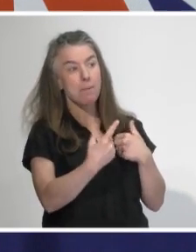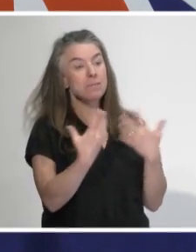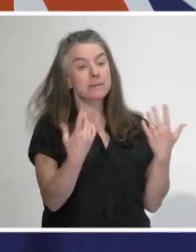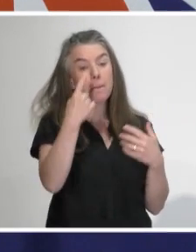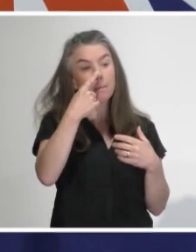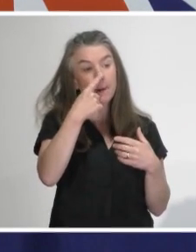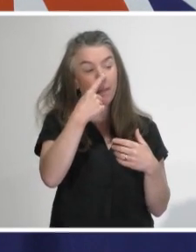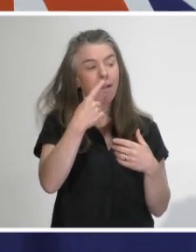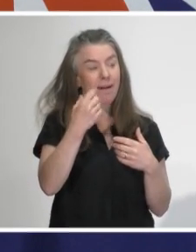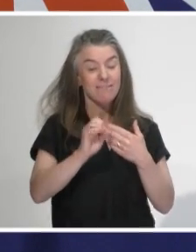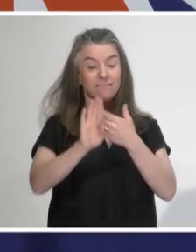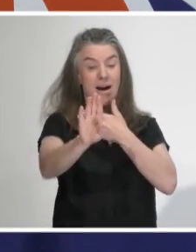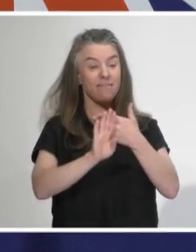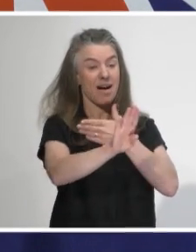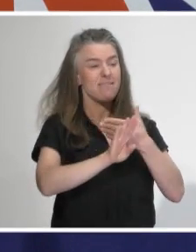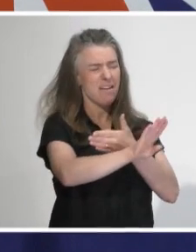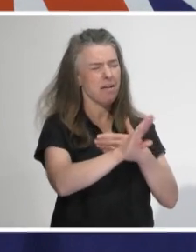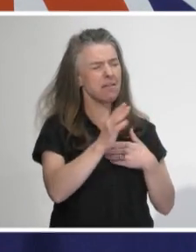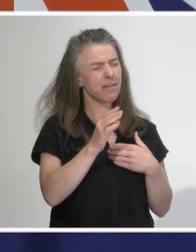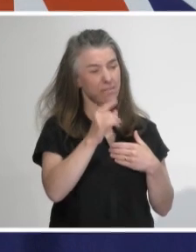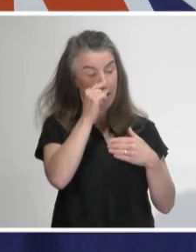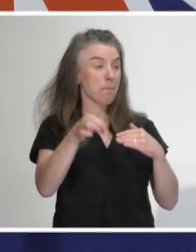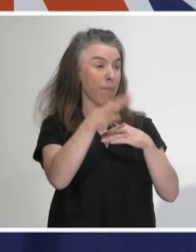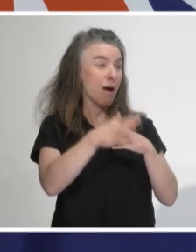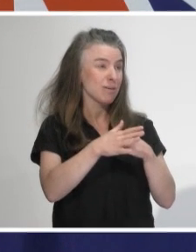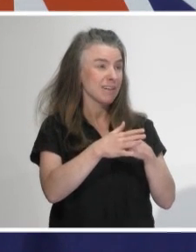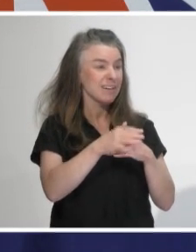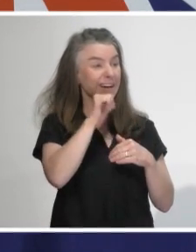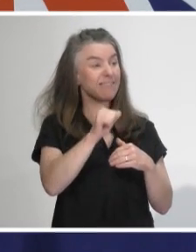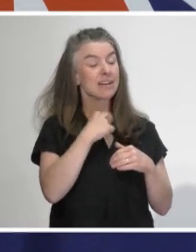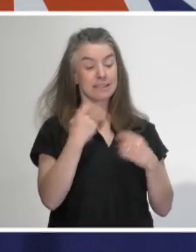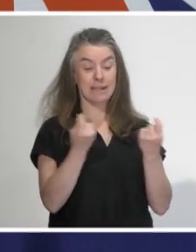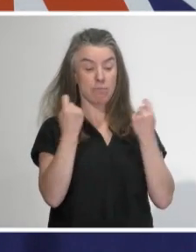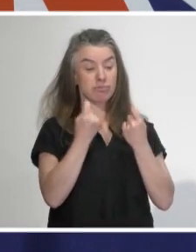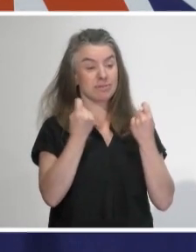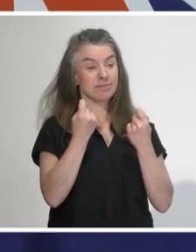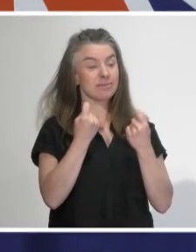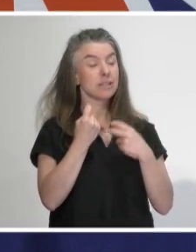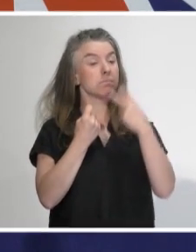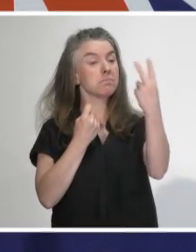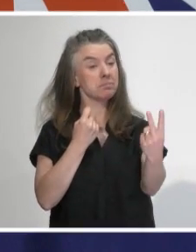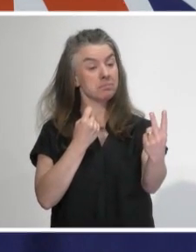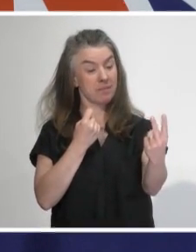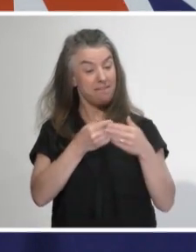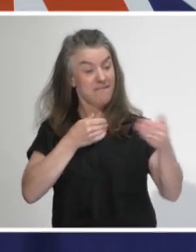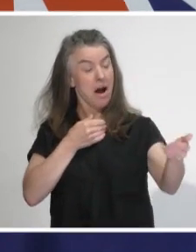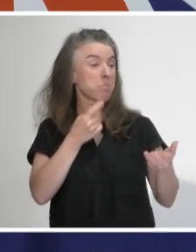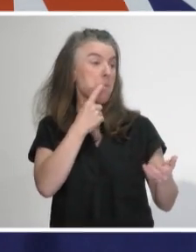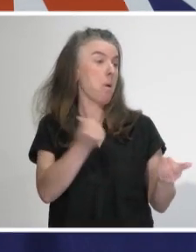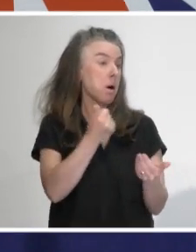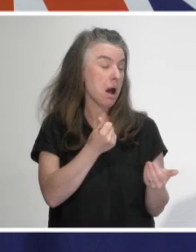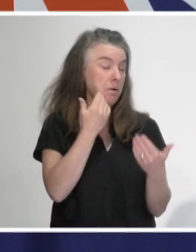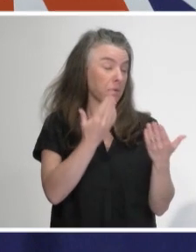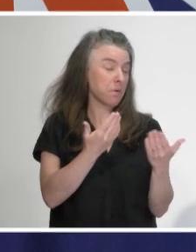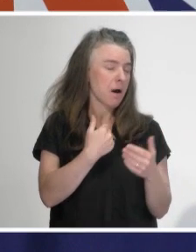But I think people have a really good understanding of what they need to do to help protect themselves and those in their bubble. And I assume